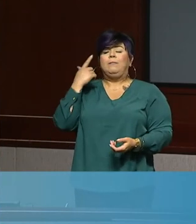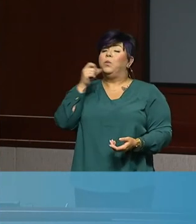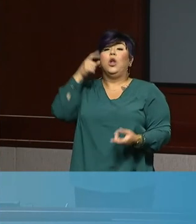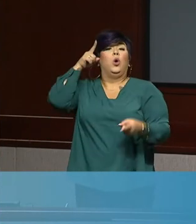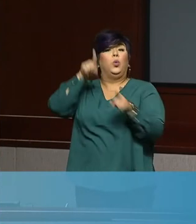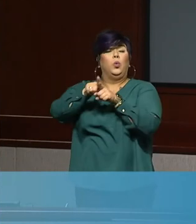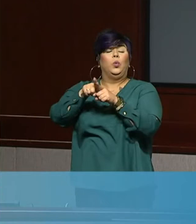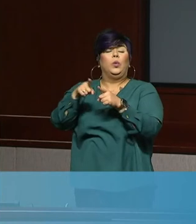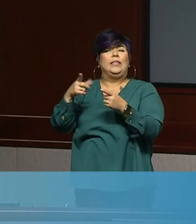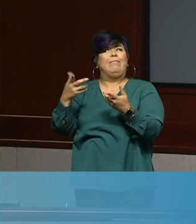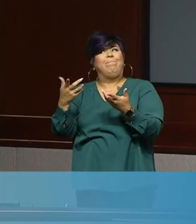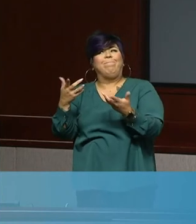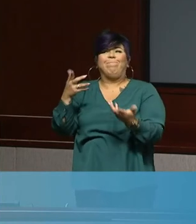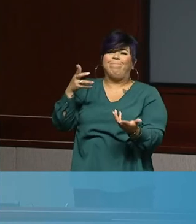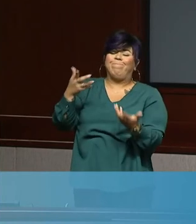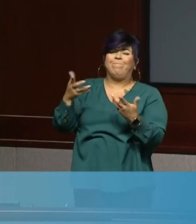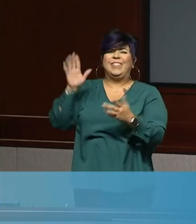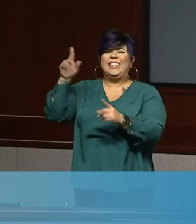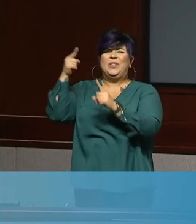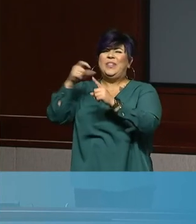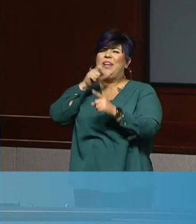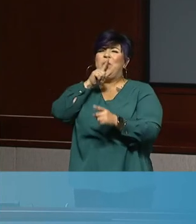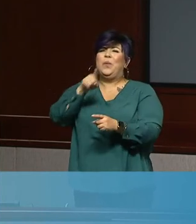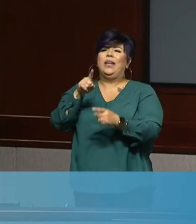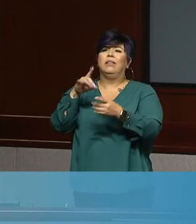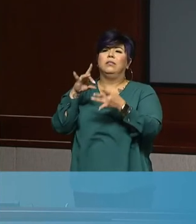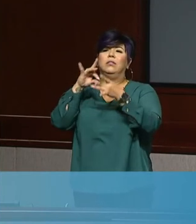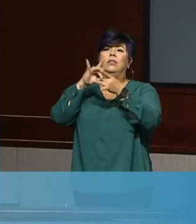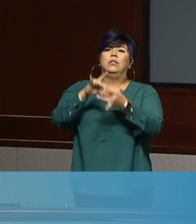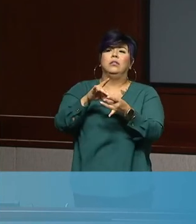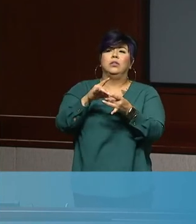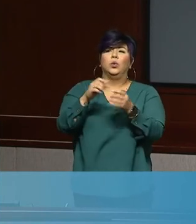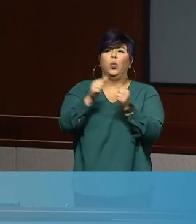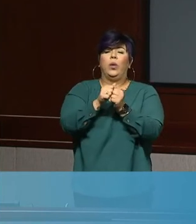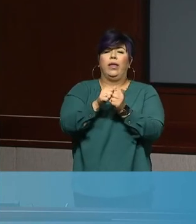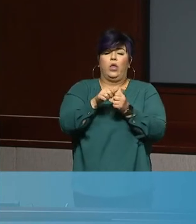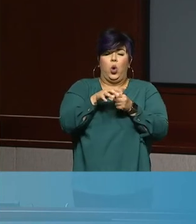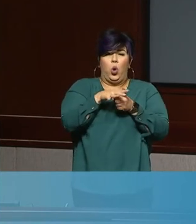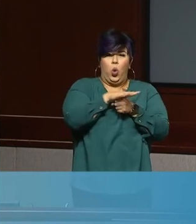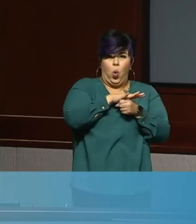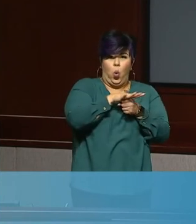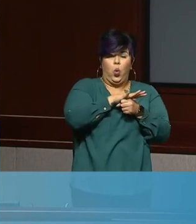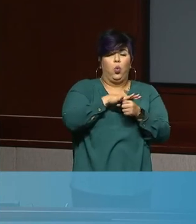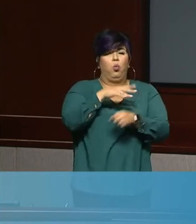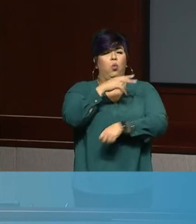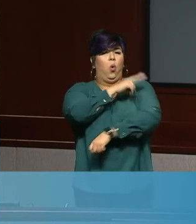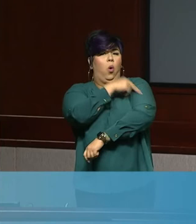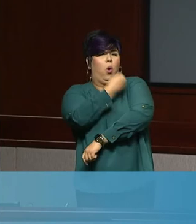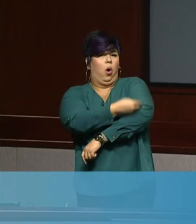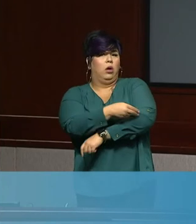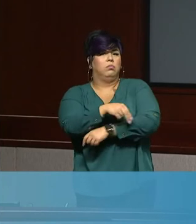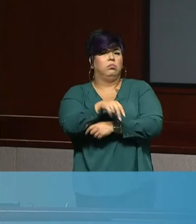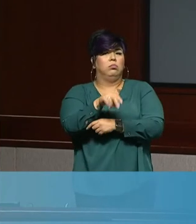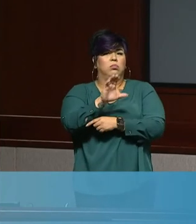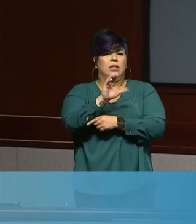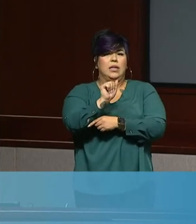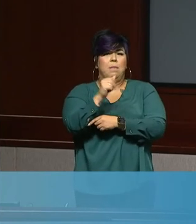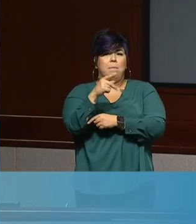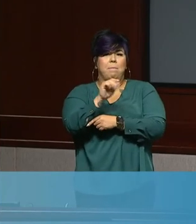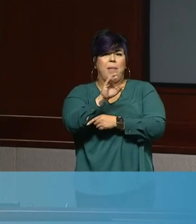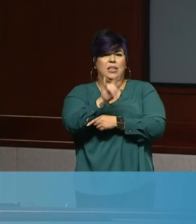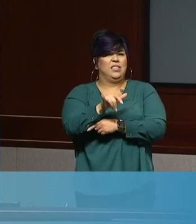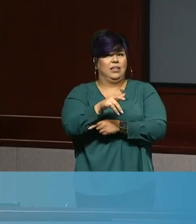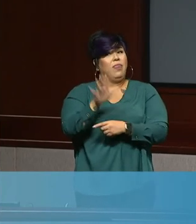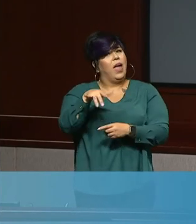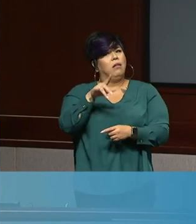um, maintaining local hospital capacity, which is what this was about from the beginning. We